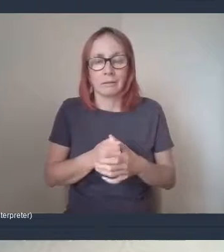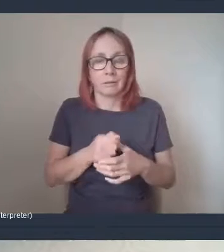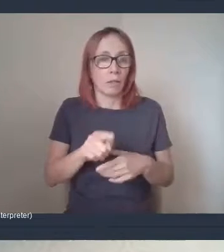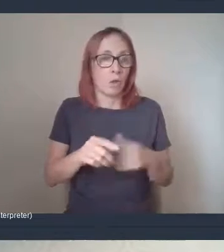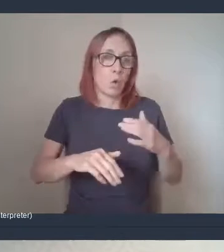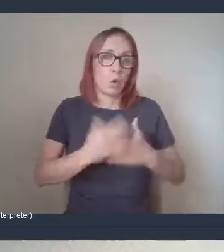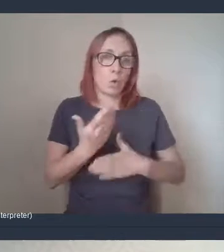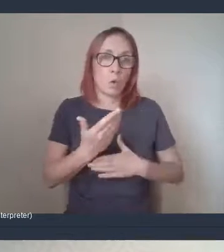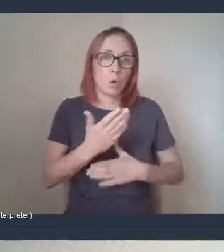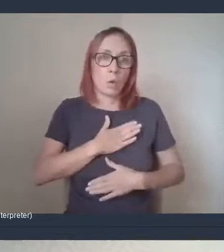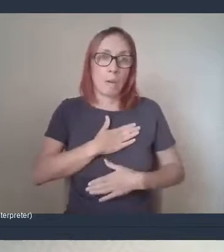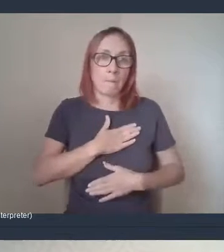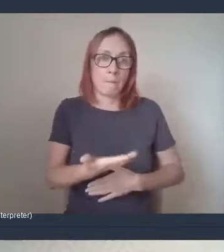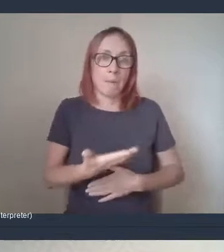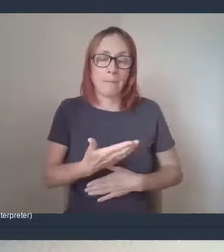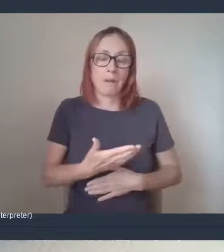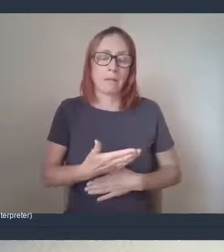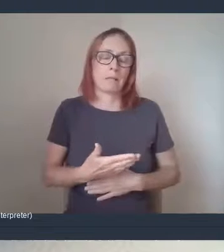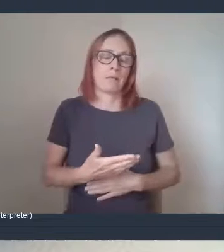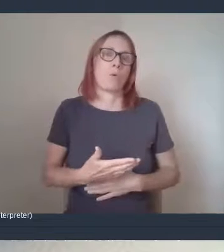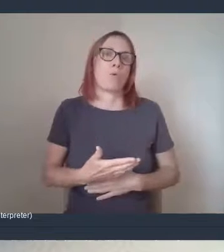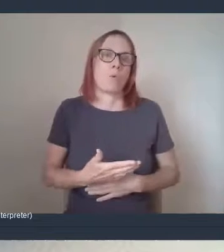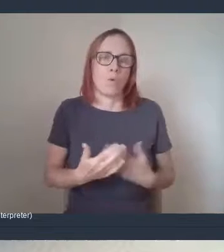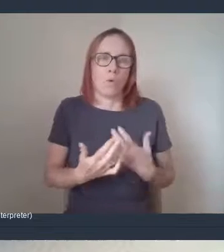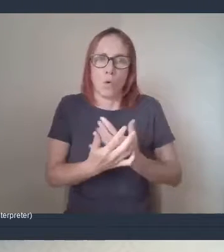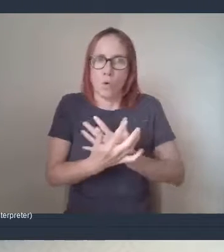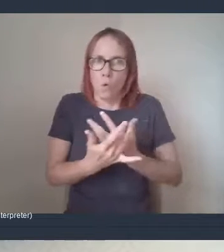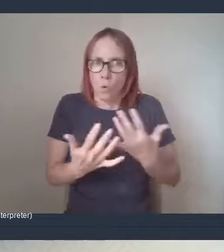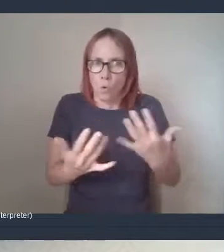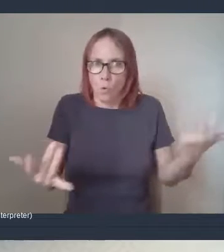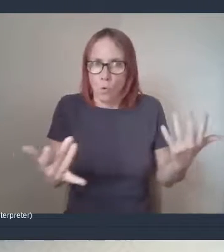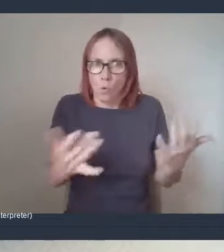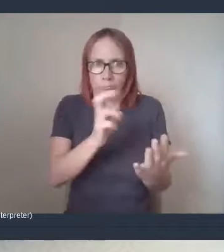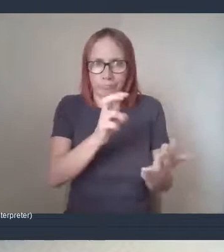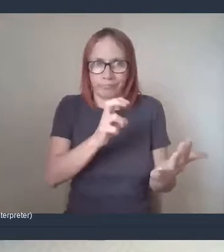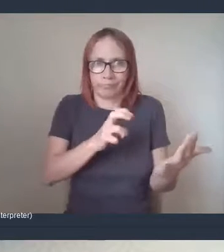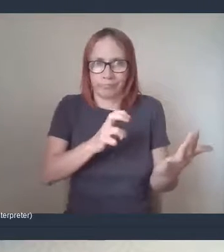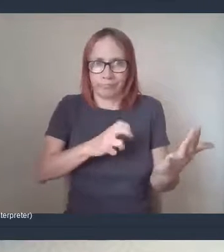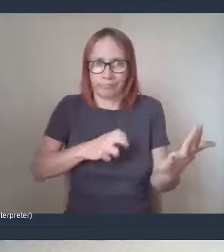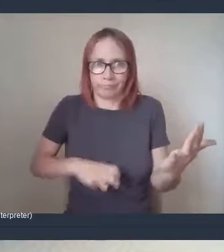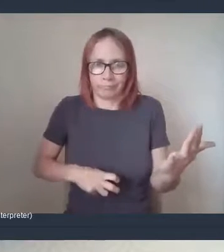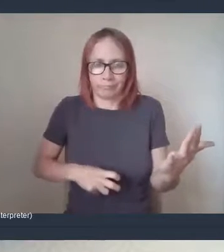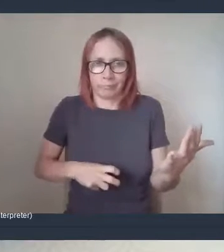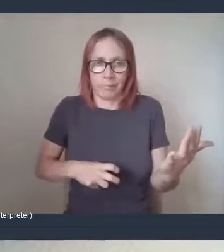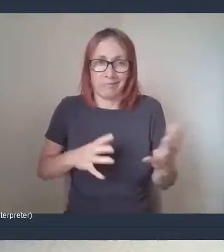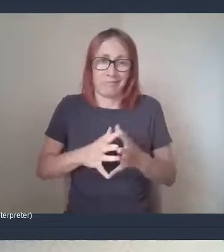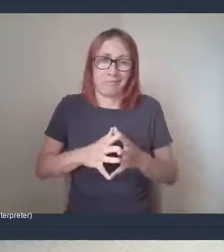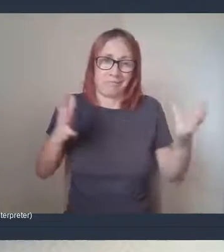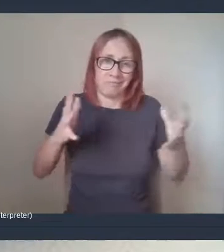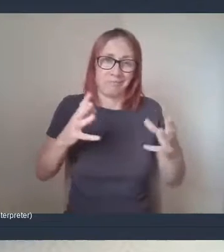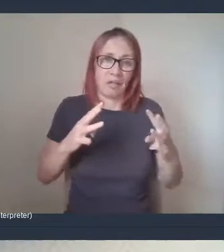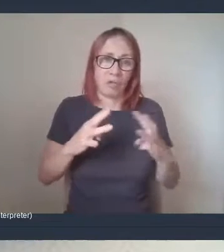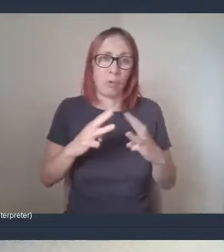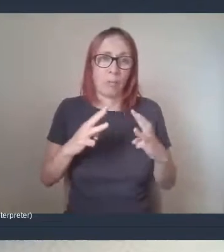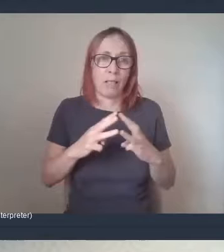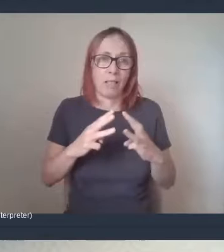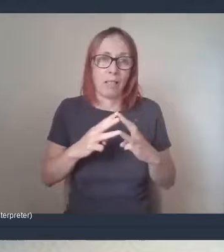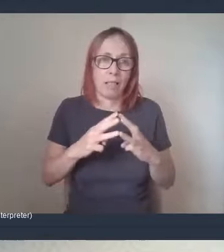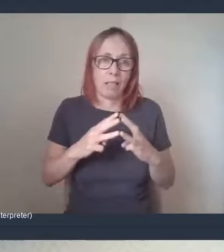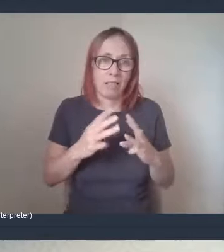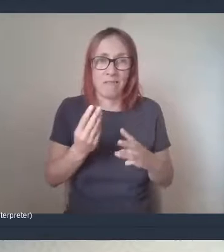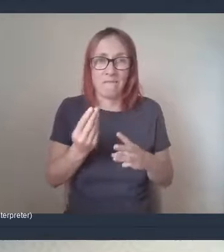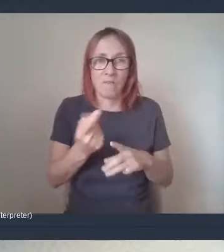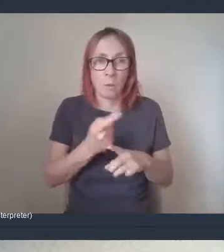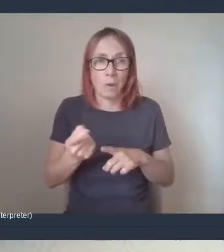has been amazing. We've tripled our membership kind of in the last few weeks. People